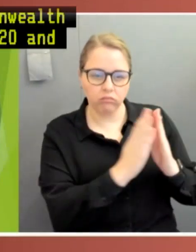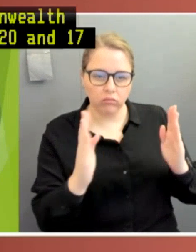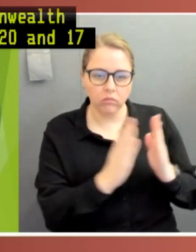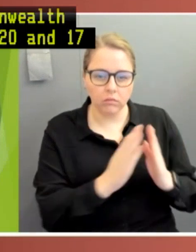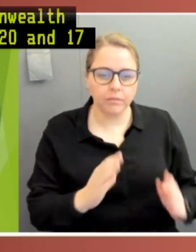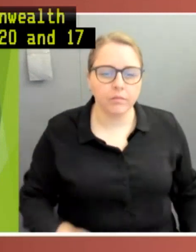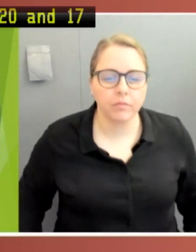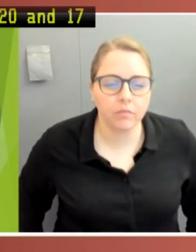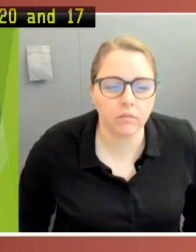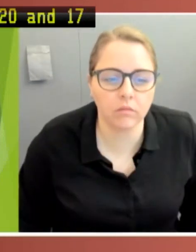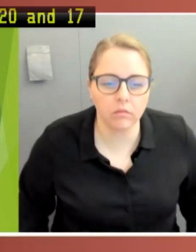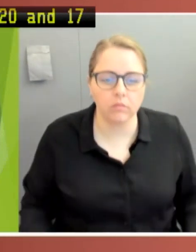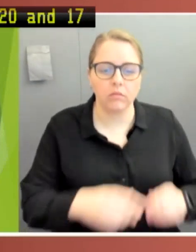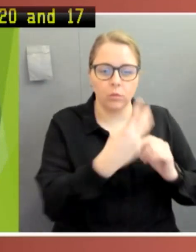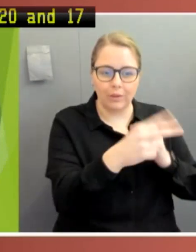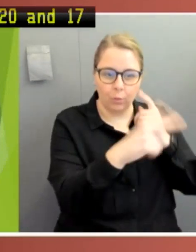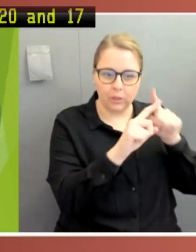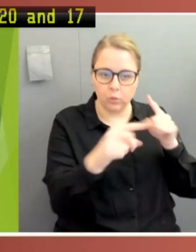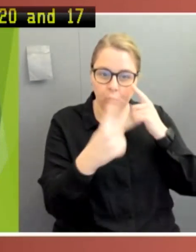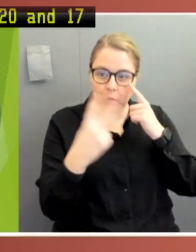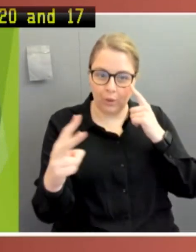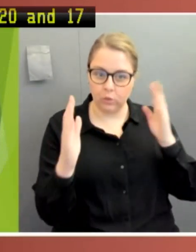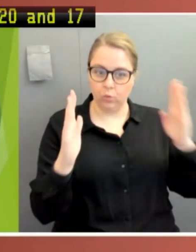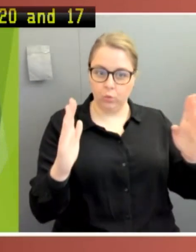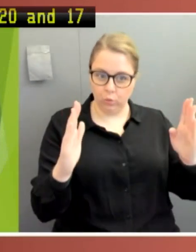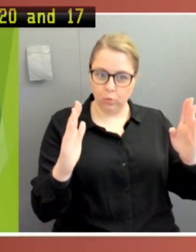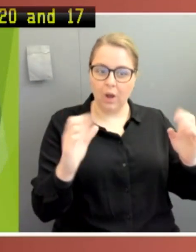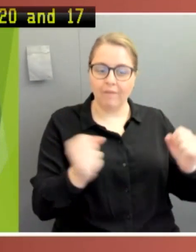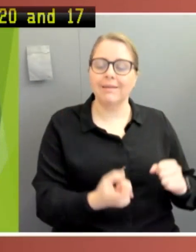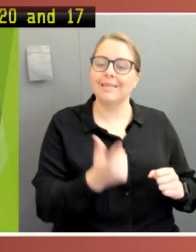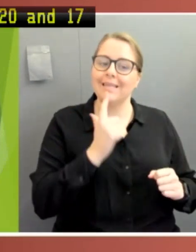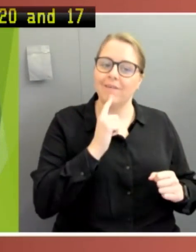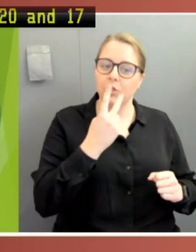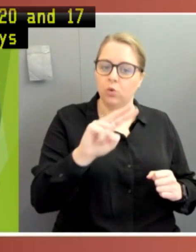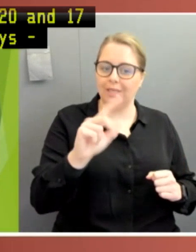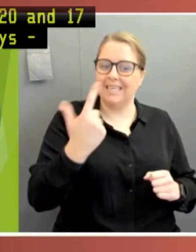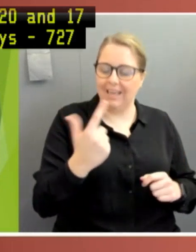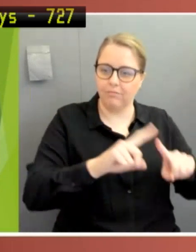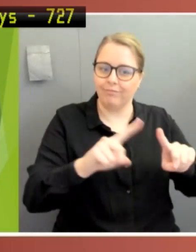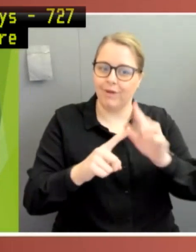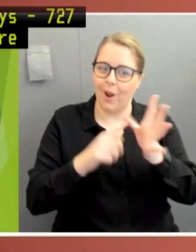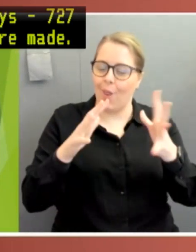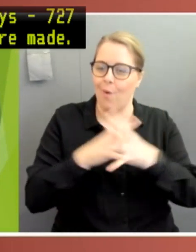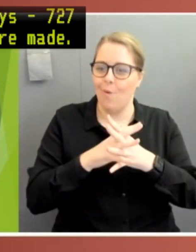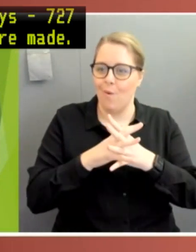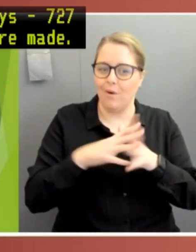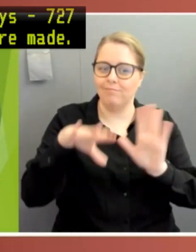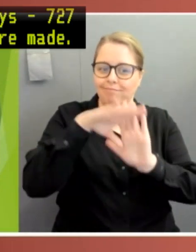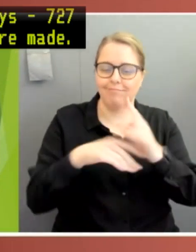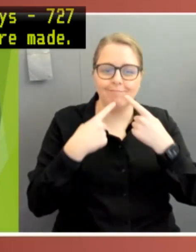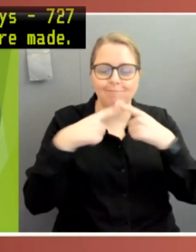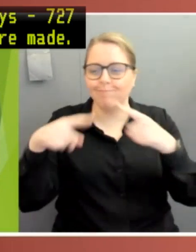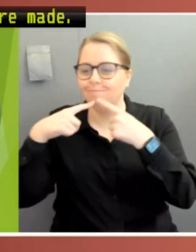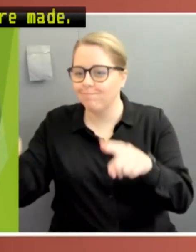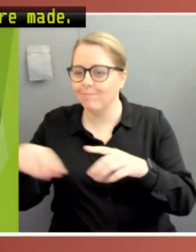727 legislative instruments were made. As I said, at the state and territory level, there were 547 instruments made in the first 65 days of the pandemic.